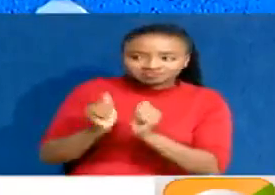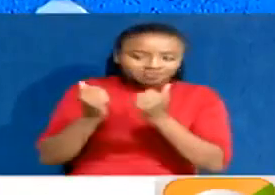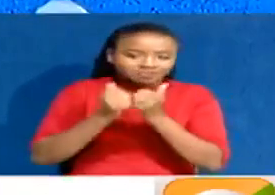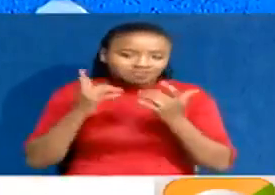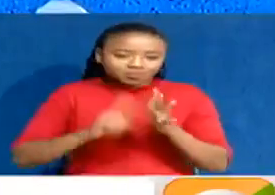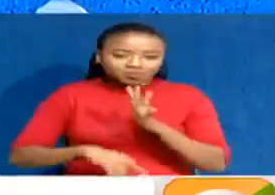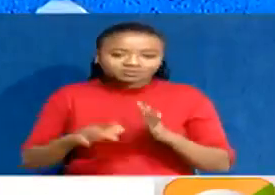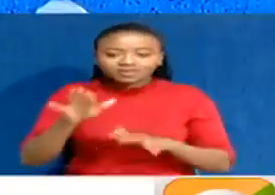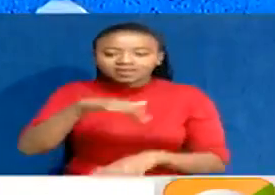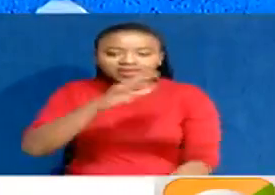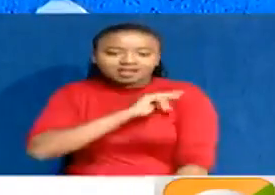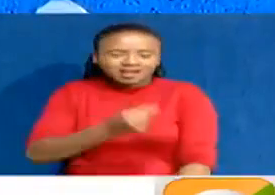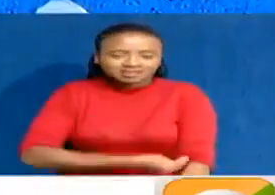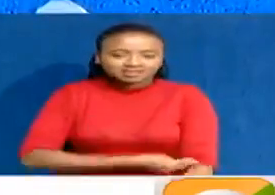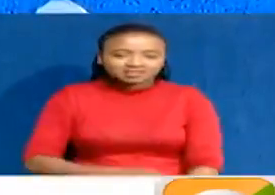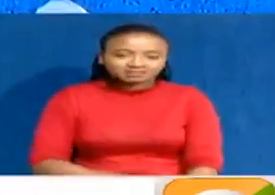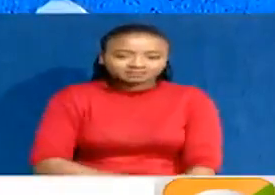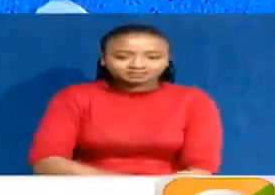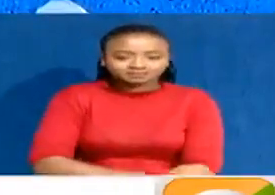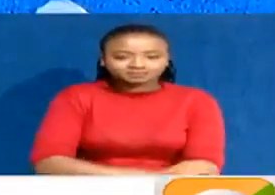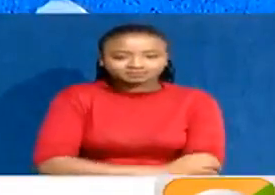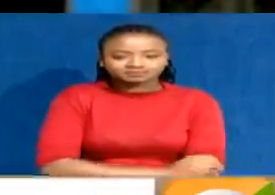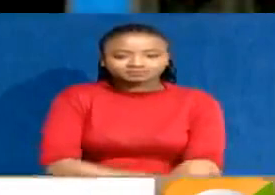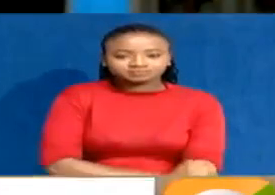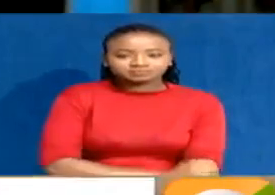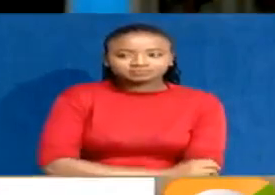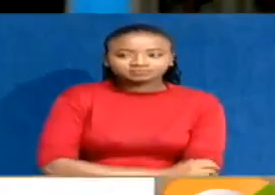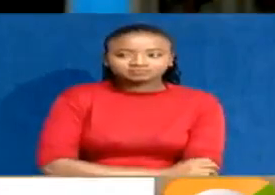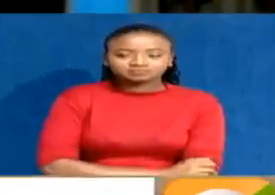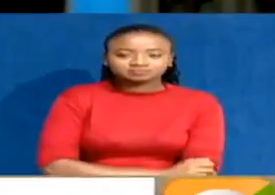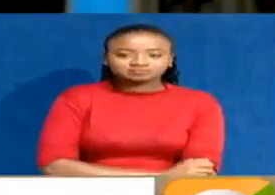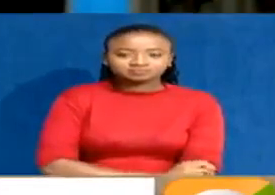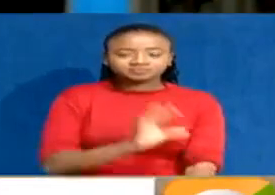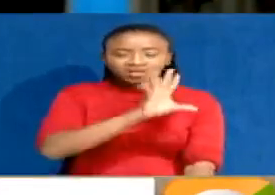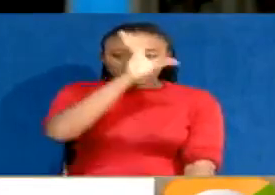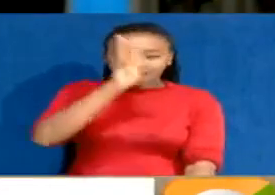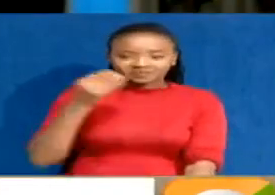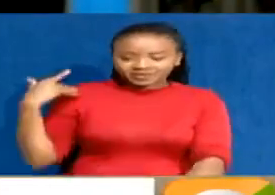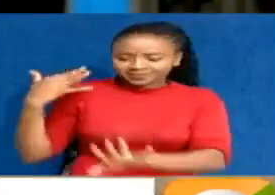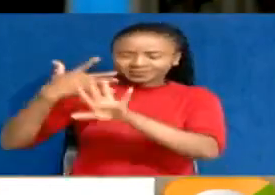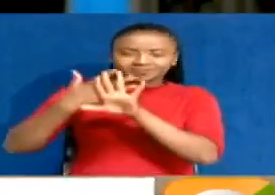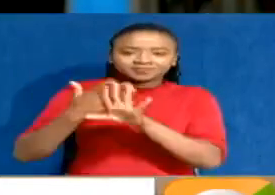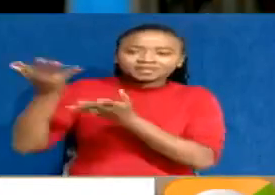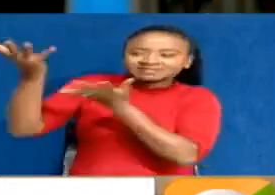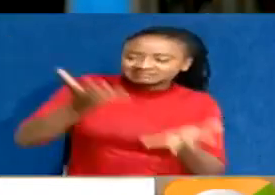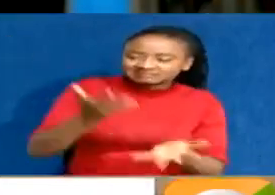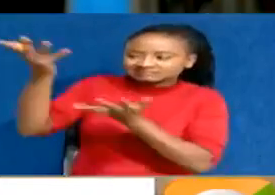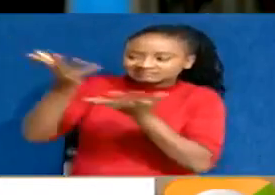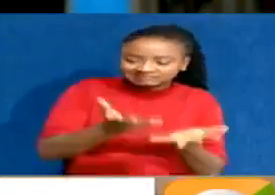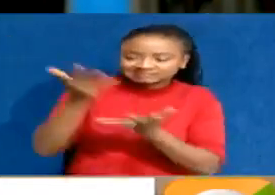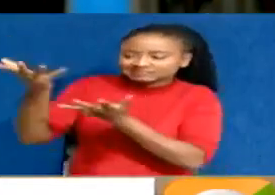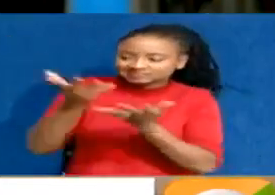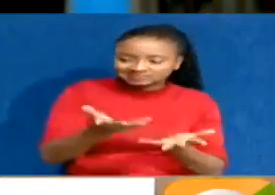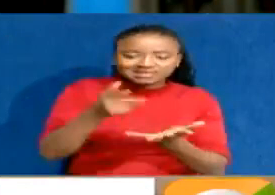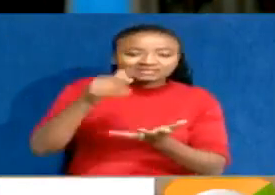her report from the Nigerian city of Benin. Africa has for the last one year relied on the COVAX facility and just recently